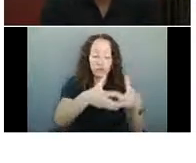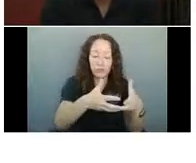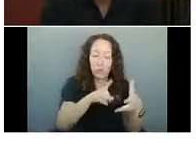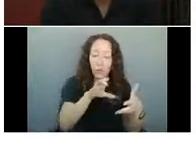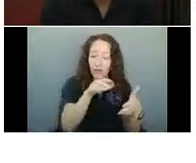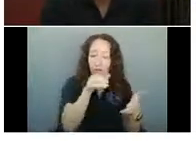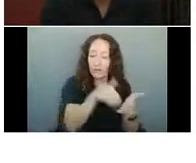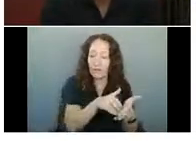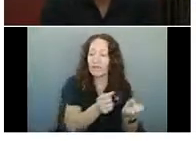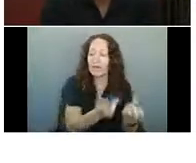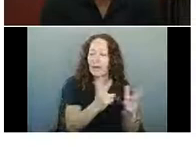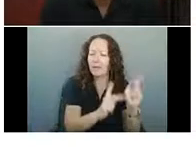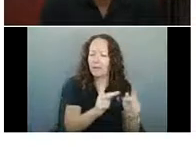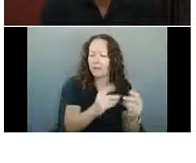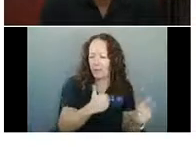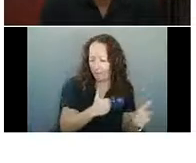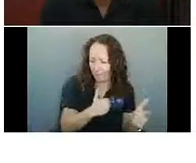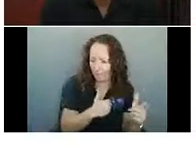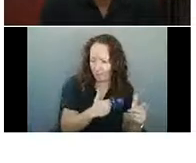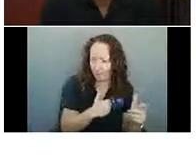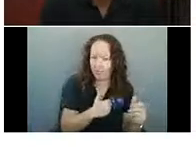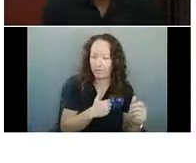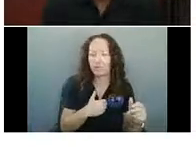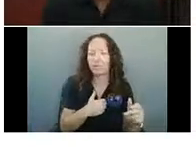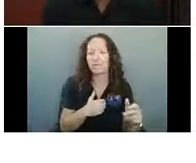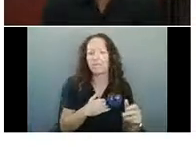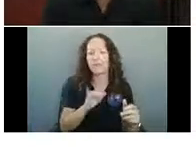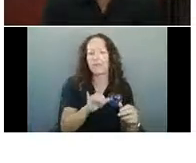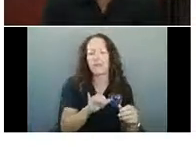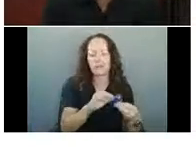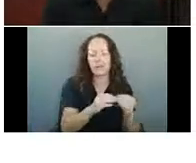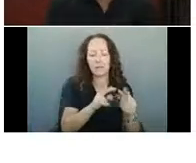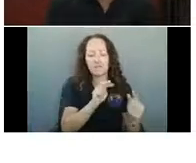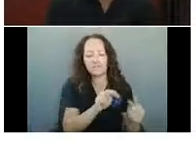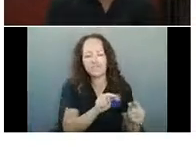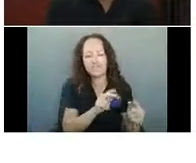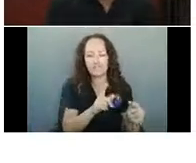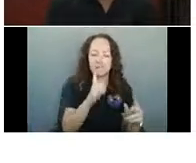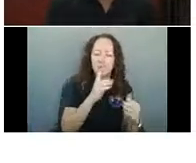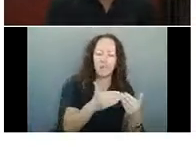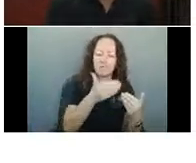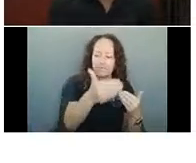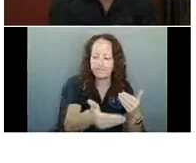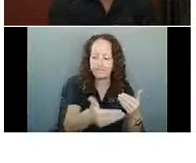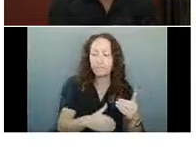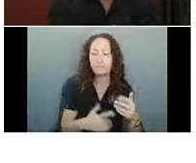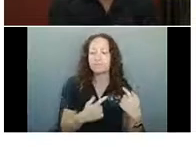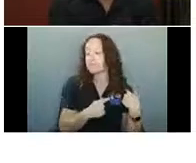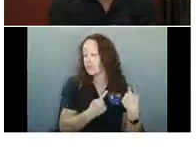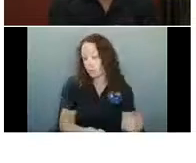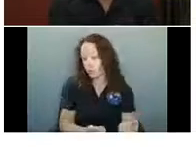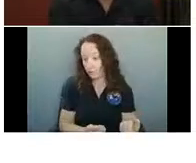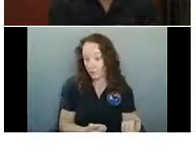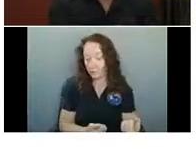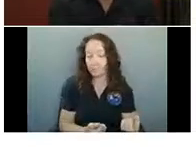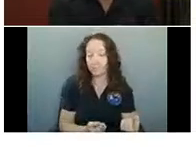we should be looking towards right now and going forward. And so, so far within these